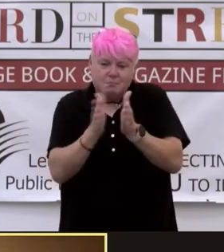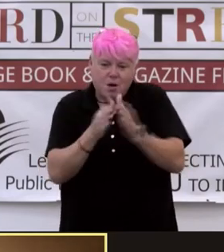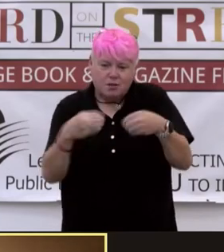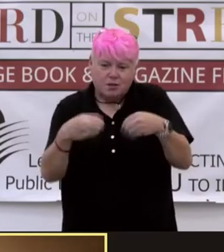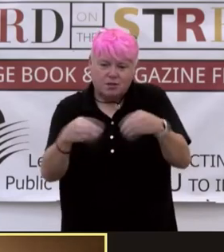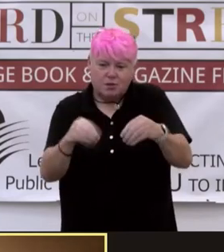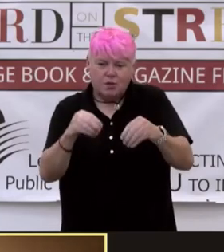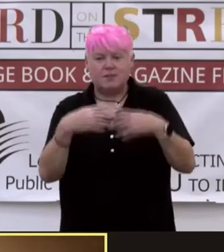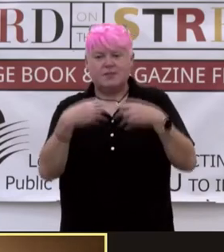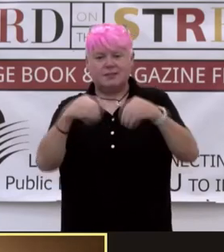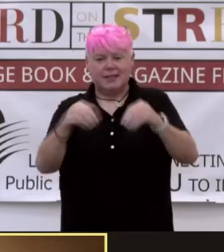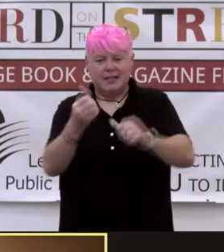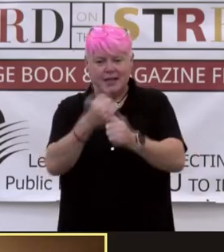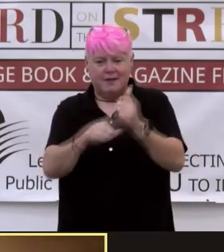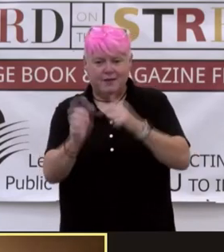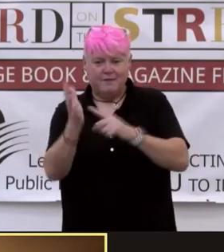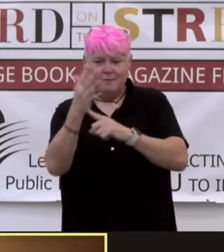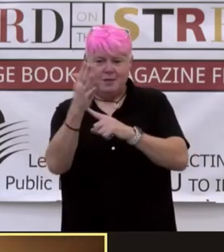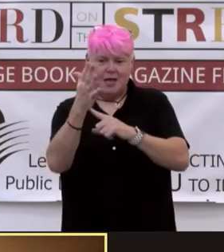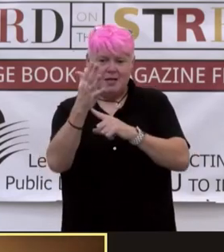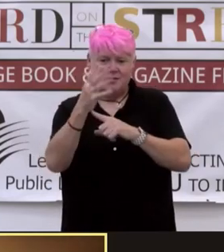everything from candle to jewelry.